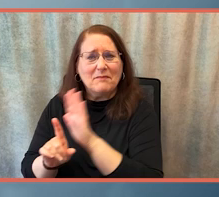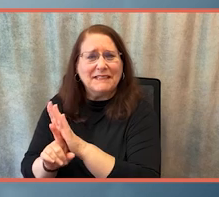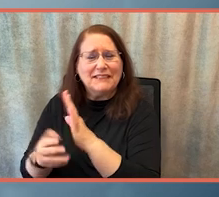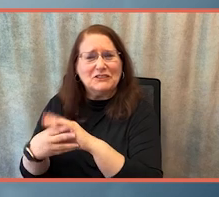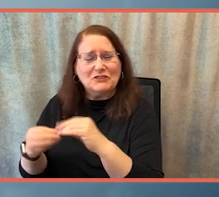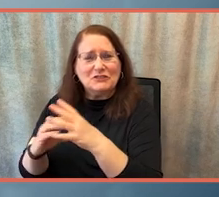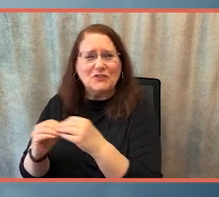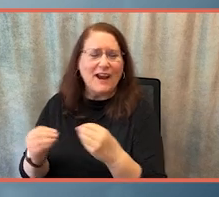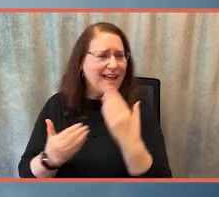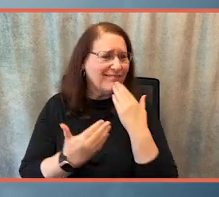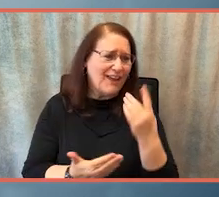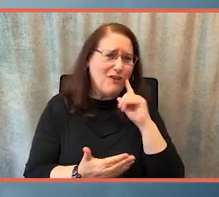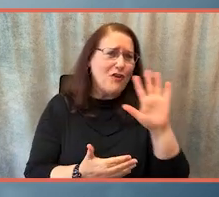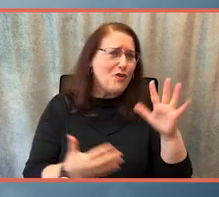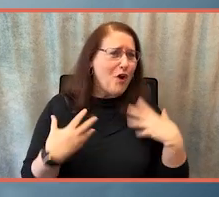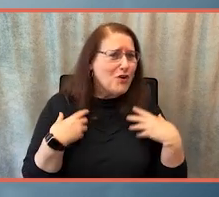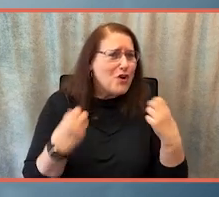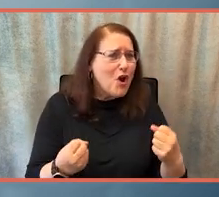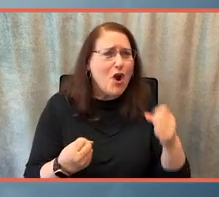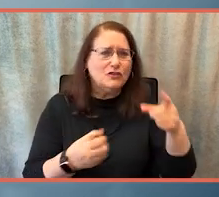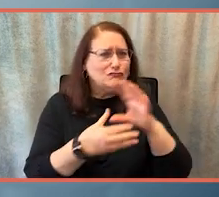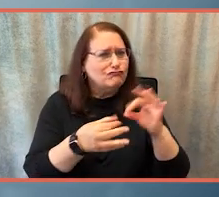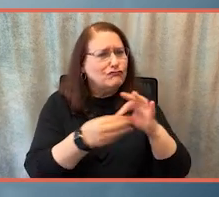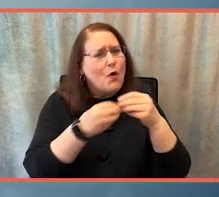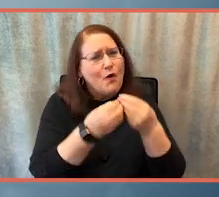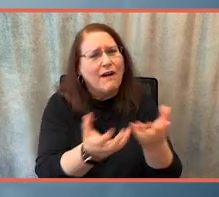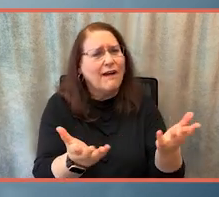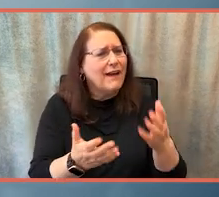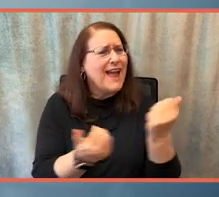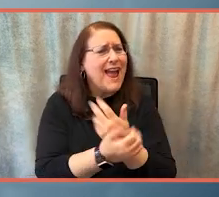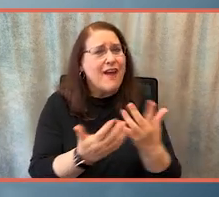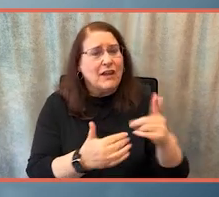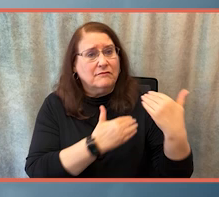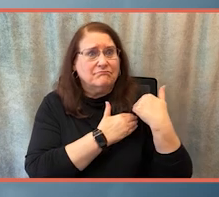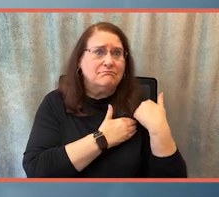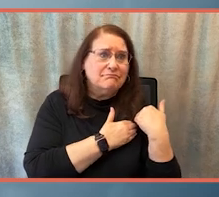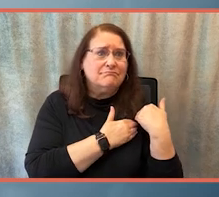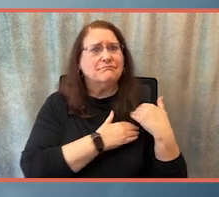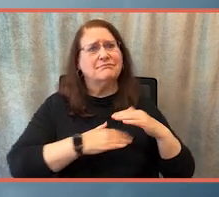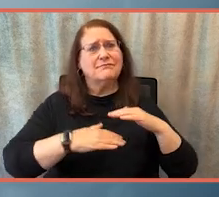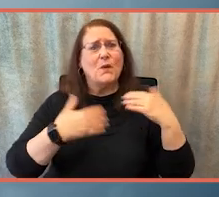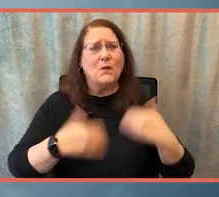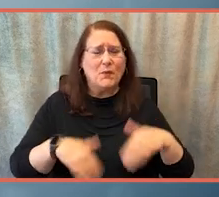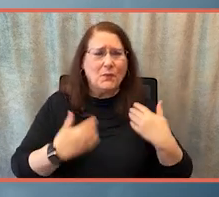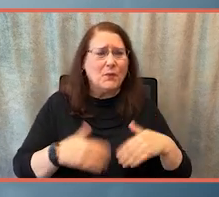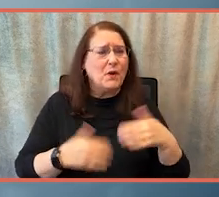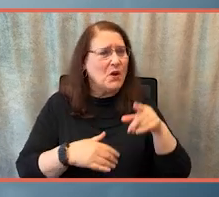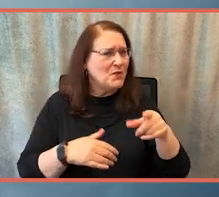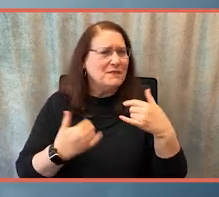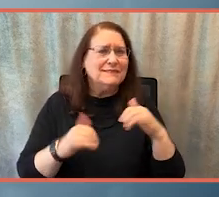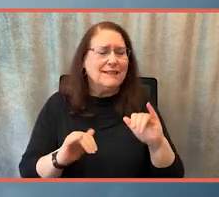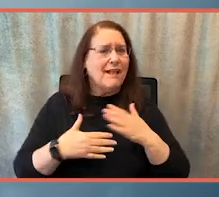courage to tell your story. Because with everything that you have going on, meaning all of the responsibilities and the burdens that you carry, that you are